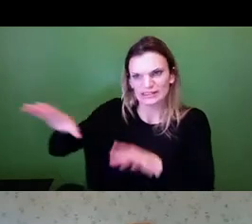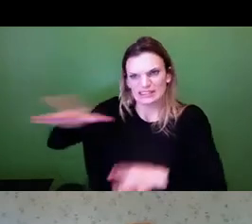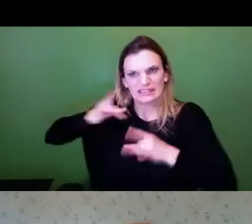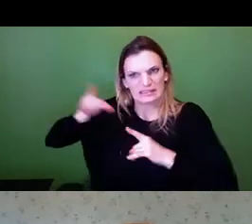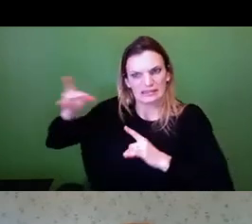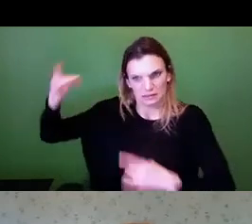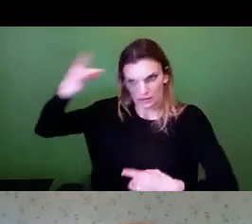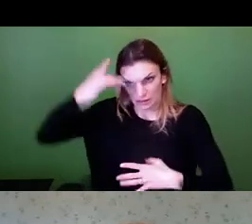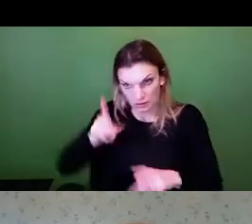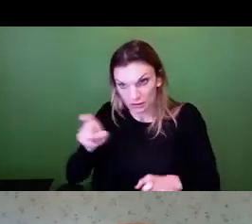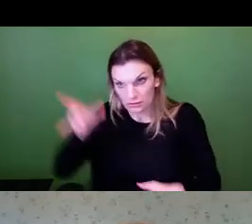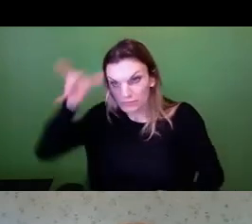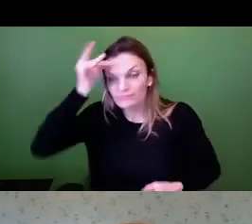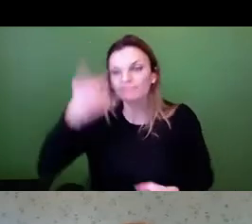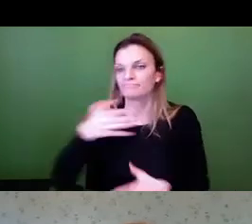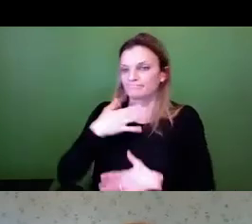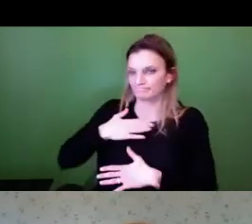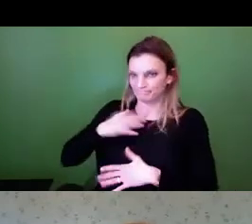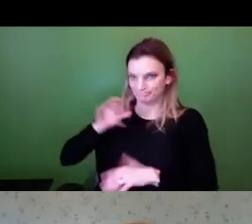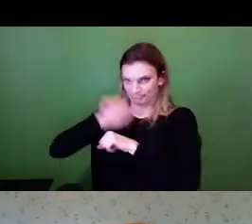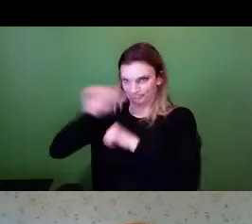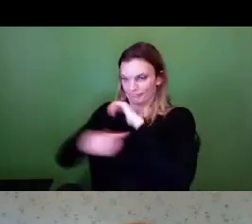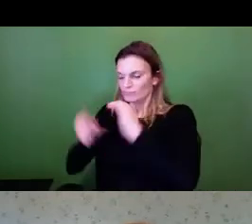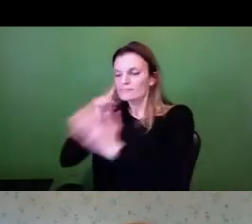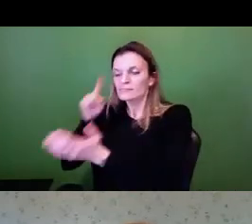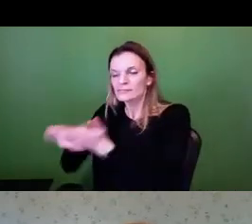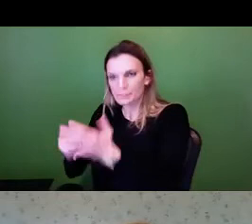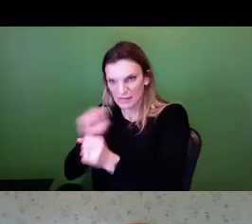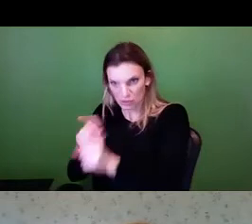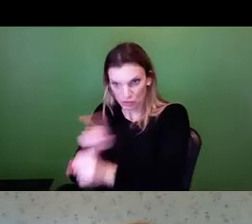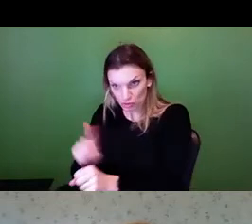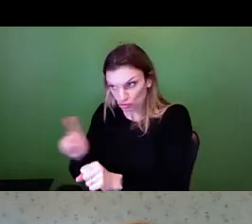devices for our safety.